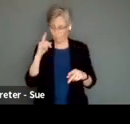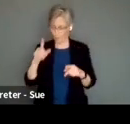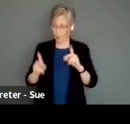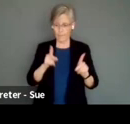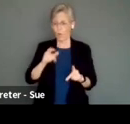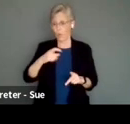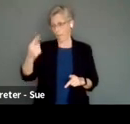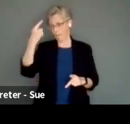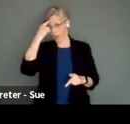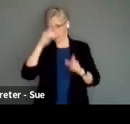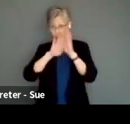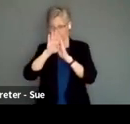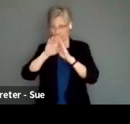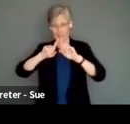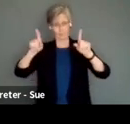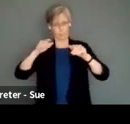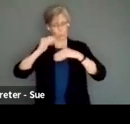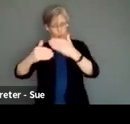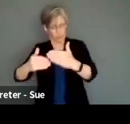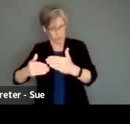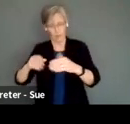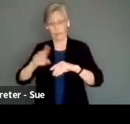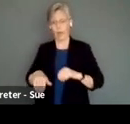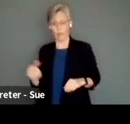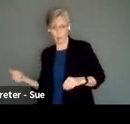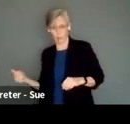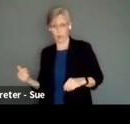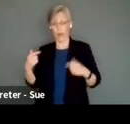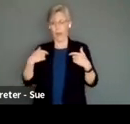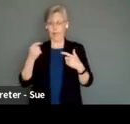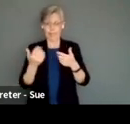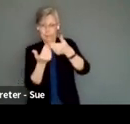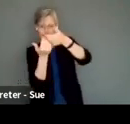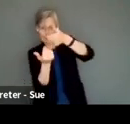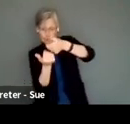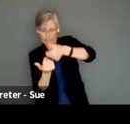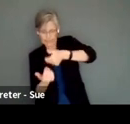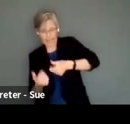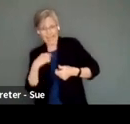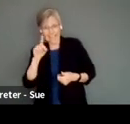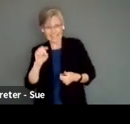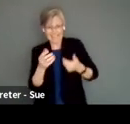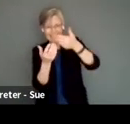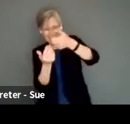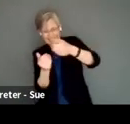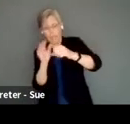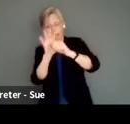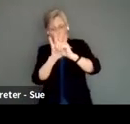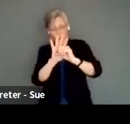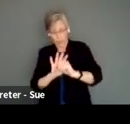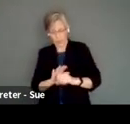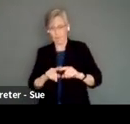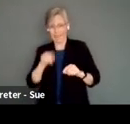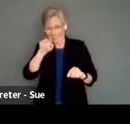neurodiverse and others. And I want to stress that even though I've separated it out into separate sort of disabilities or areas of disability,